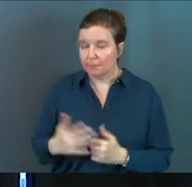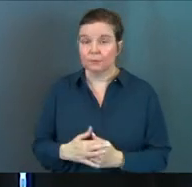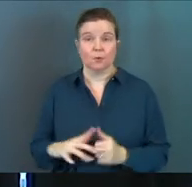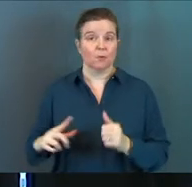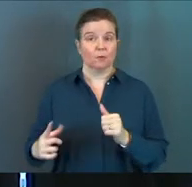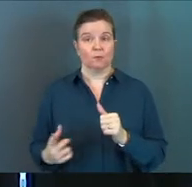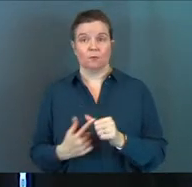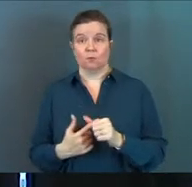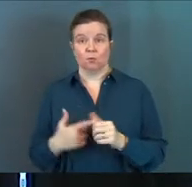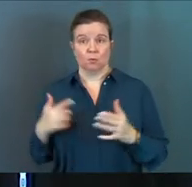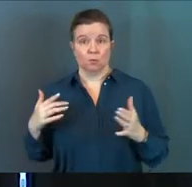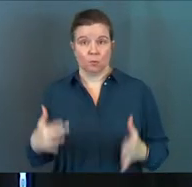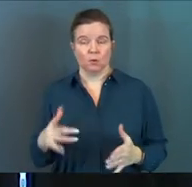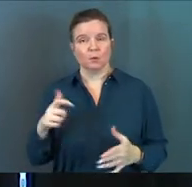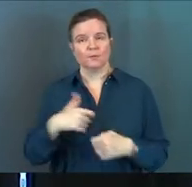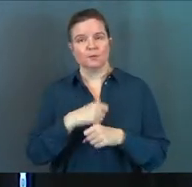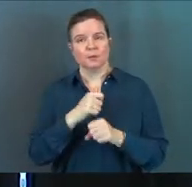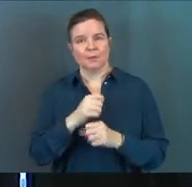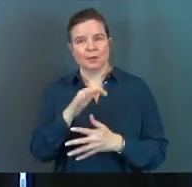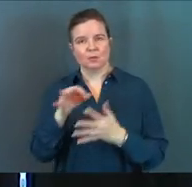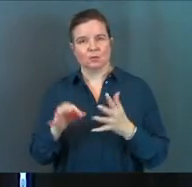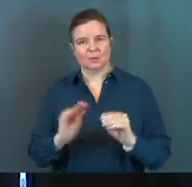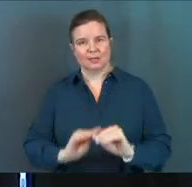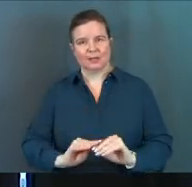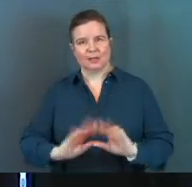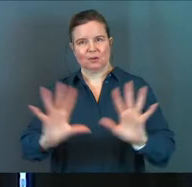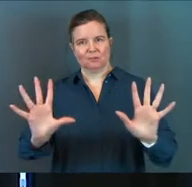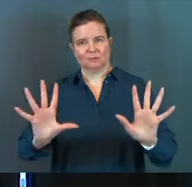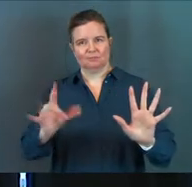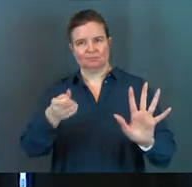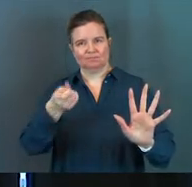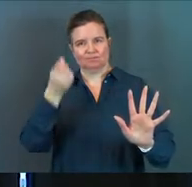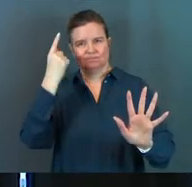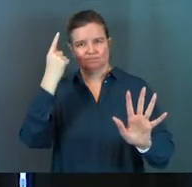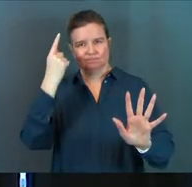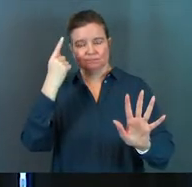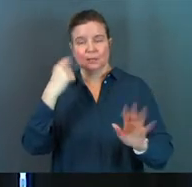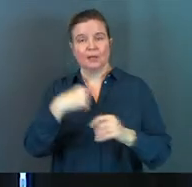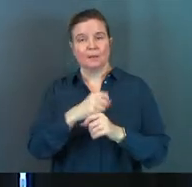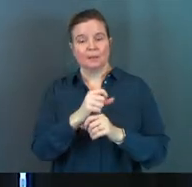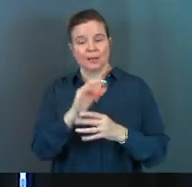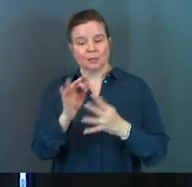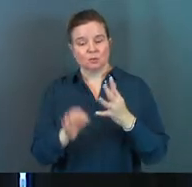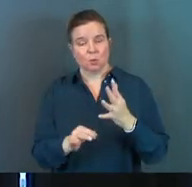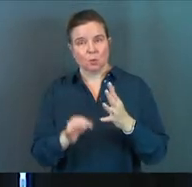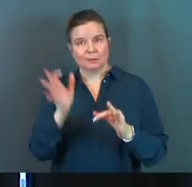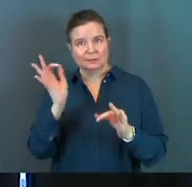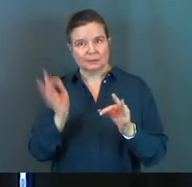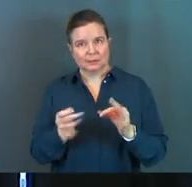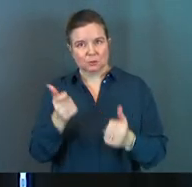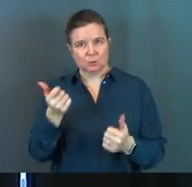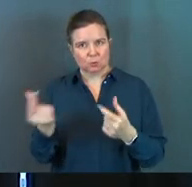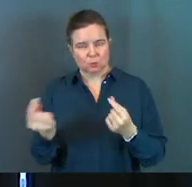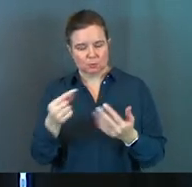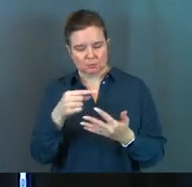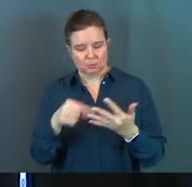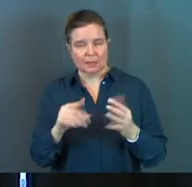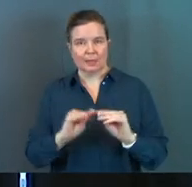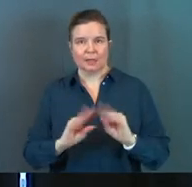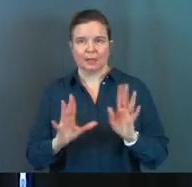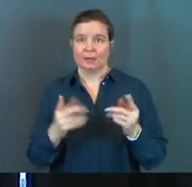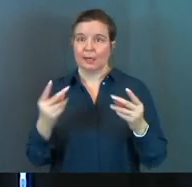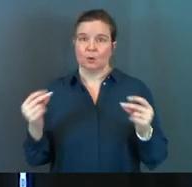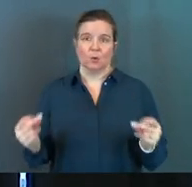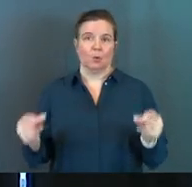The first way is you've got to make their choices clear. Make their choices clear. This happens